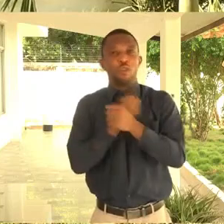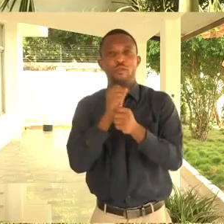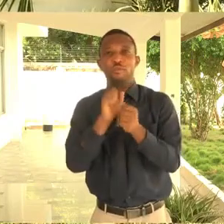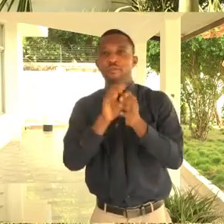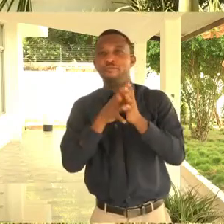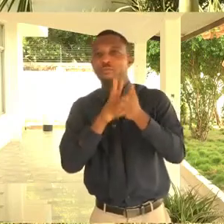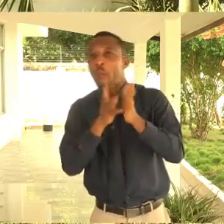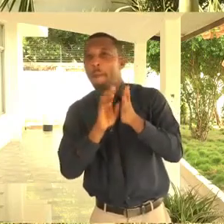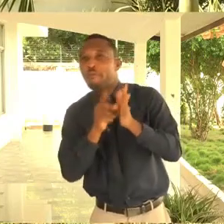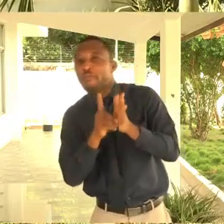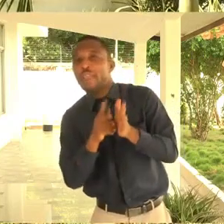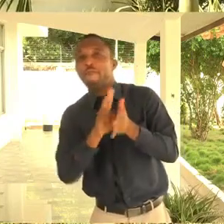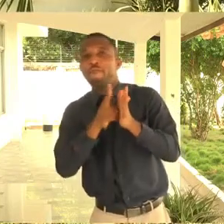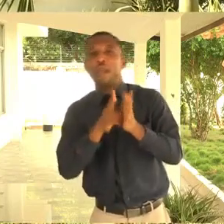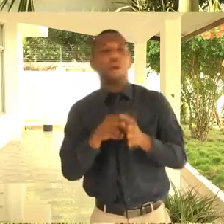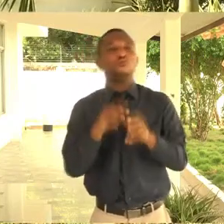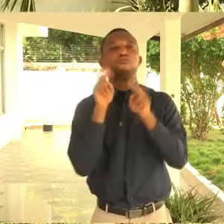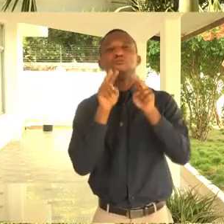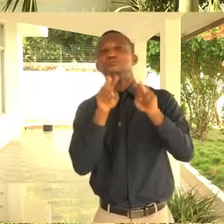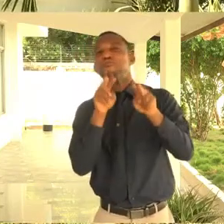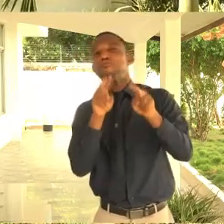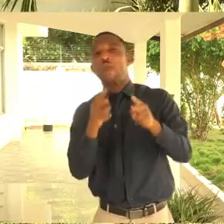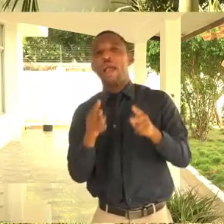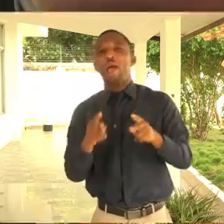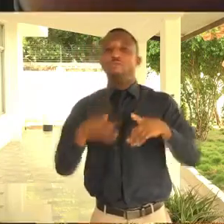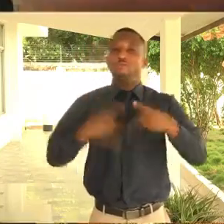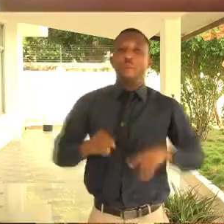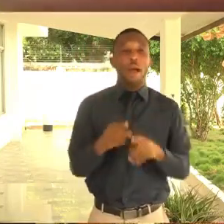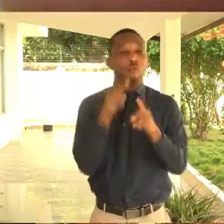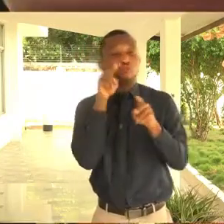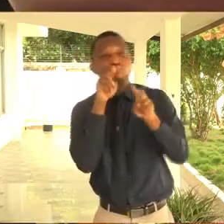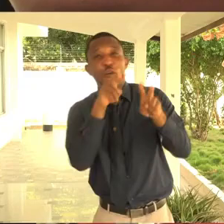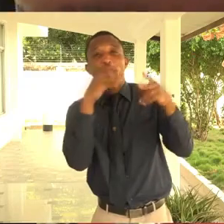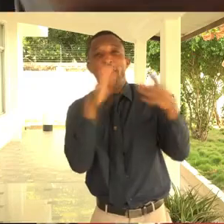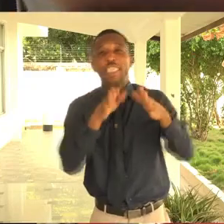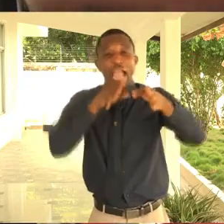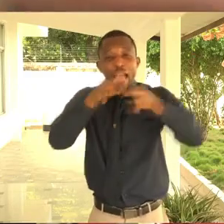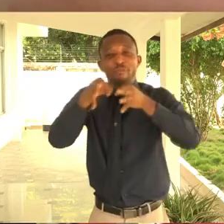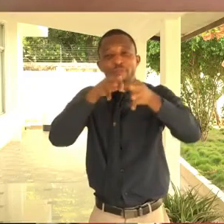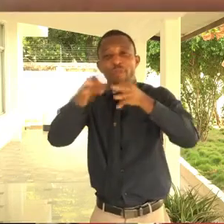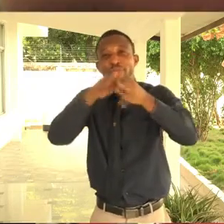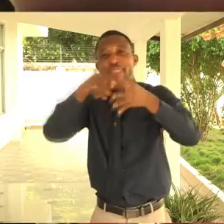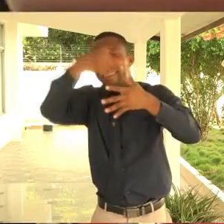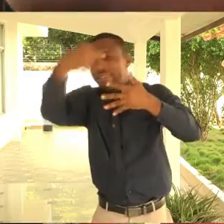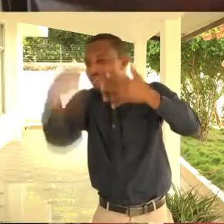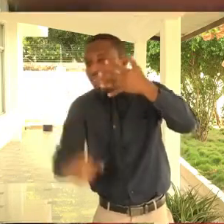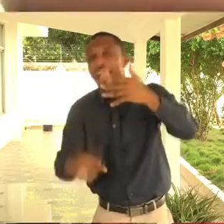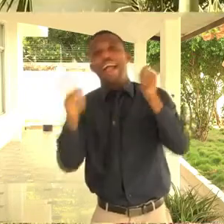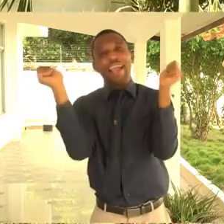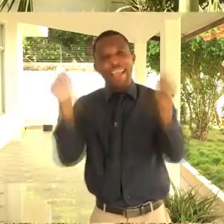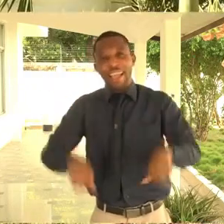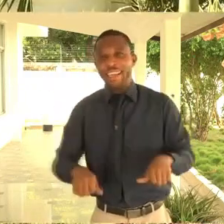go watch it, but listen to him. Very animated. He will tell you the story from A to Z and you understand